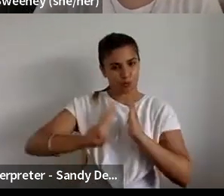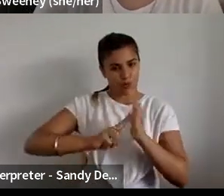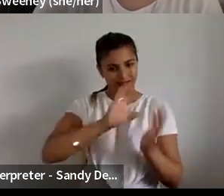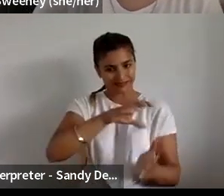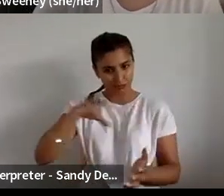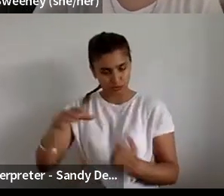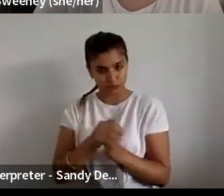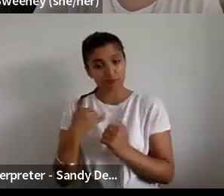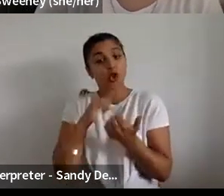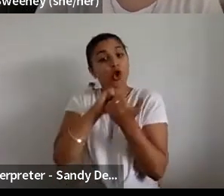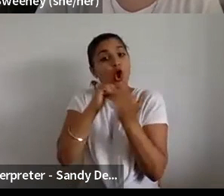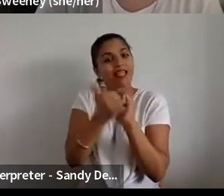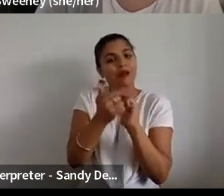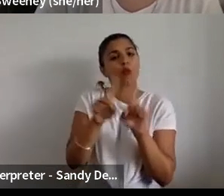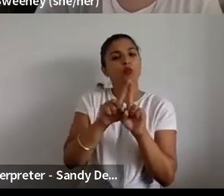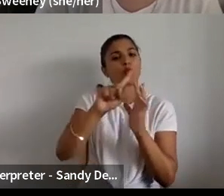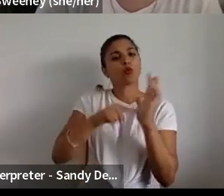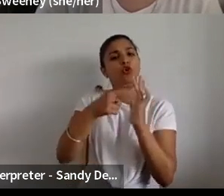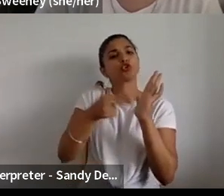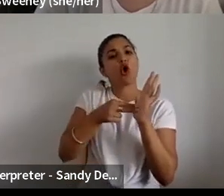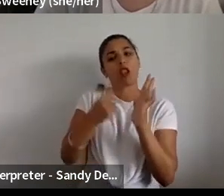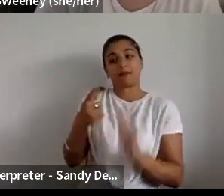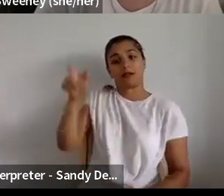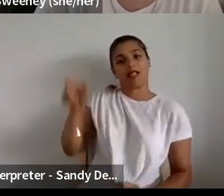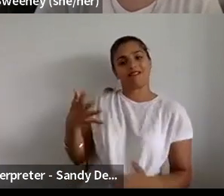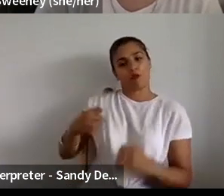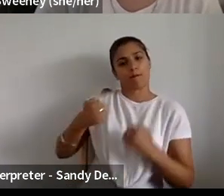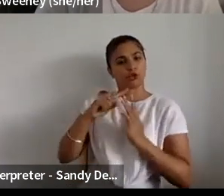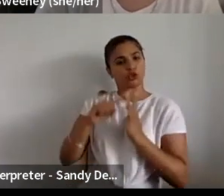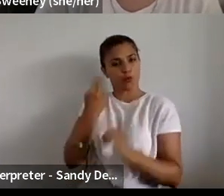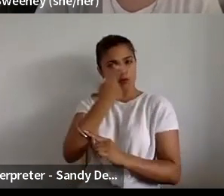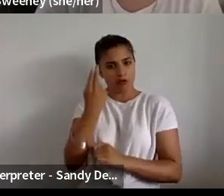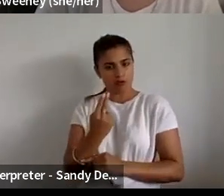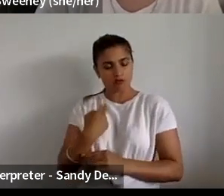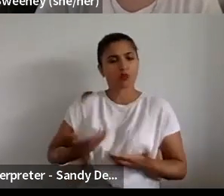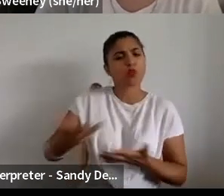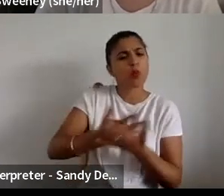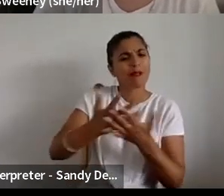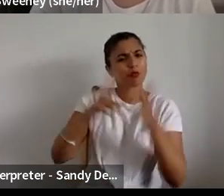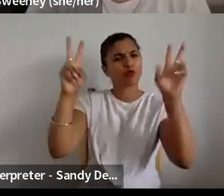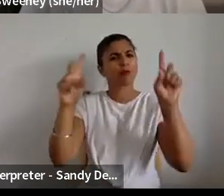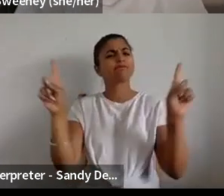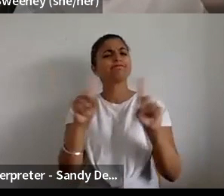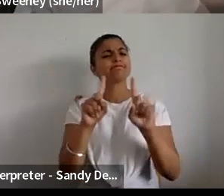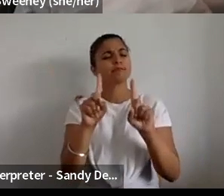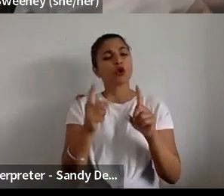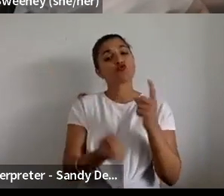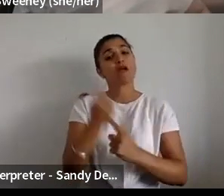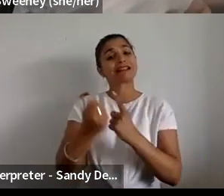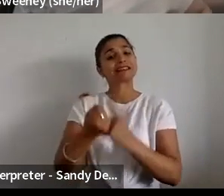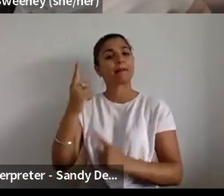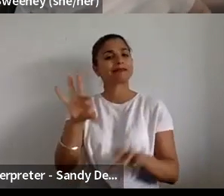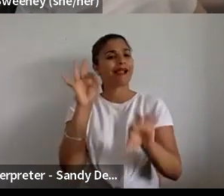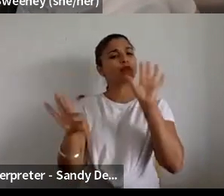Opie from Gerwood Arts to talk about random selection. Before I start, I want to do a bit of housekeeping